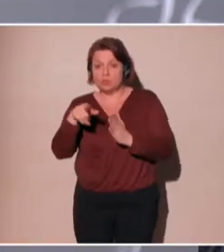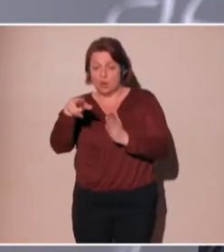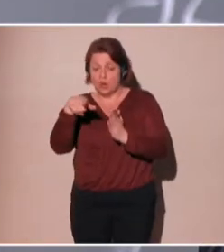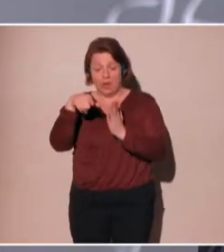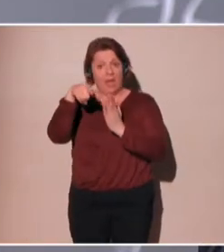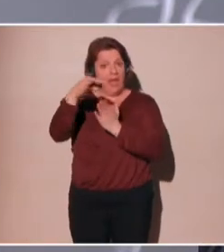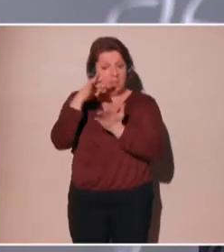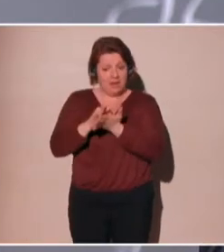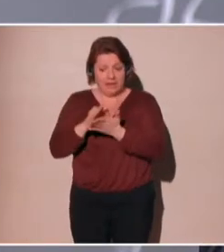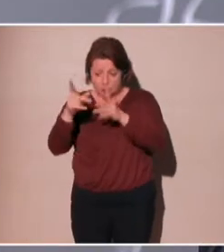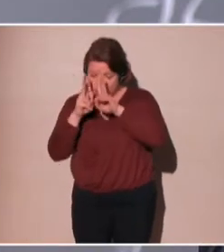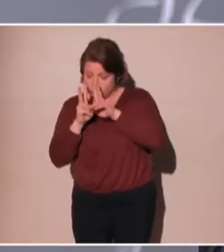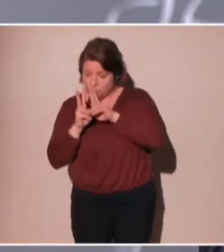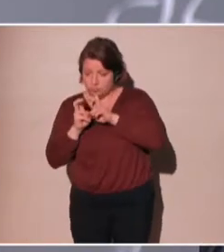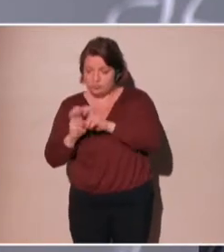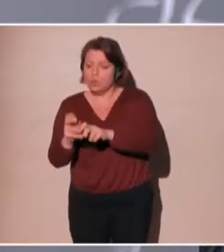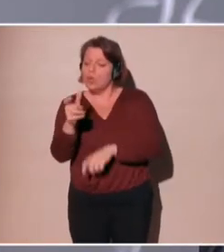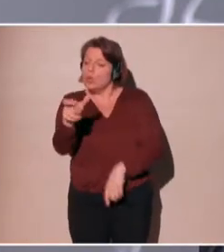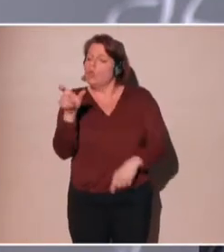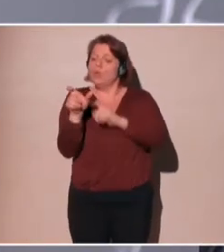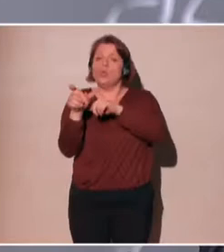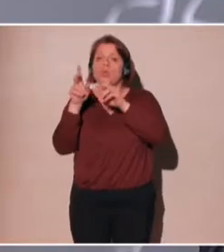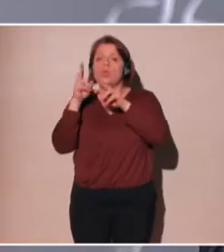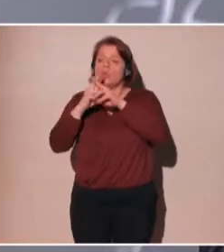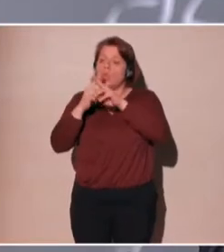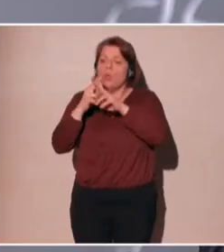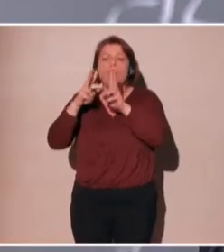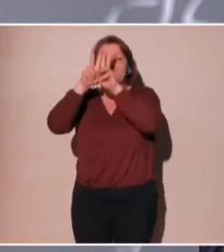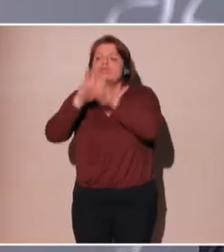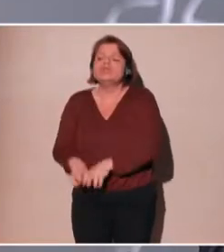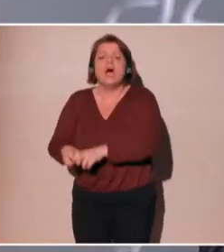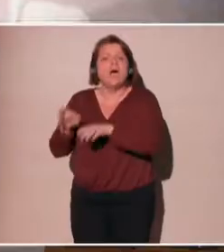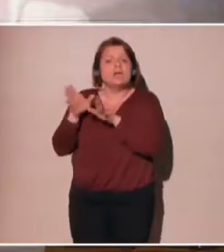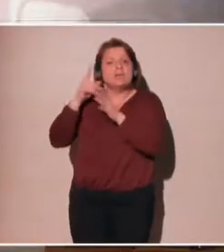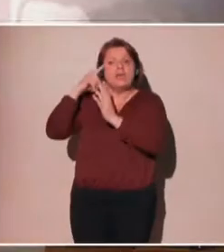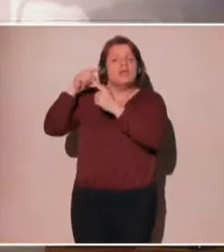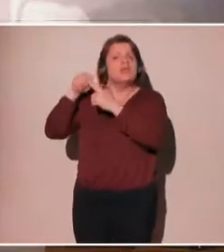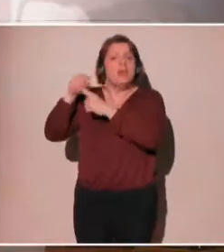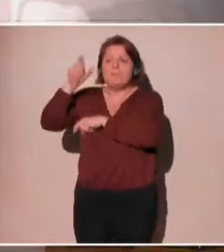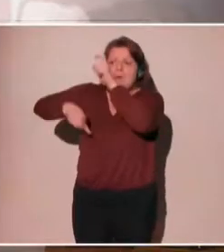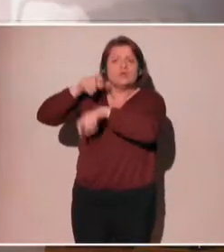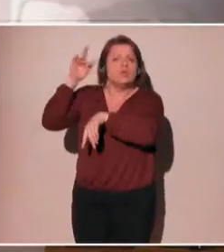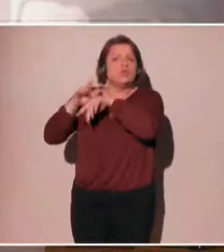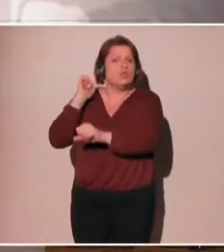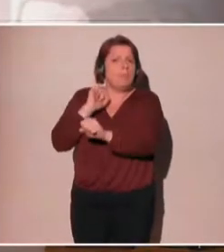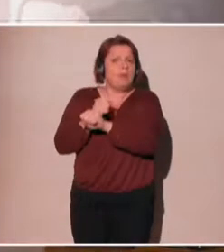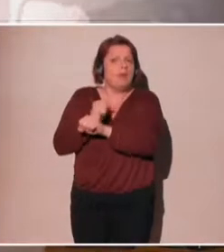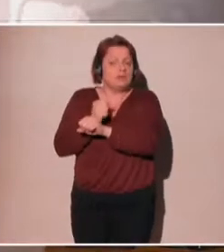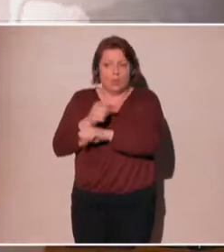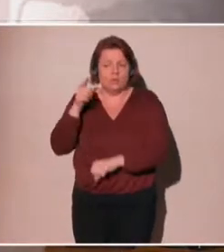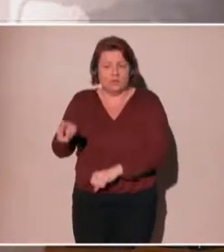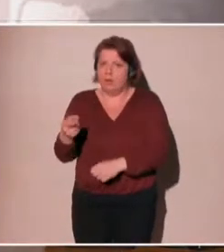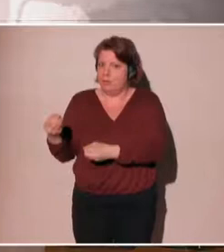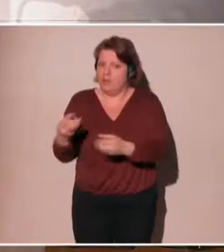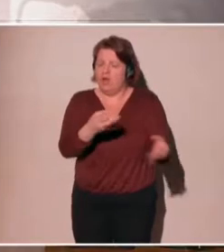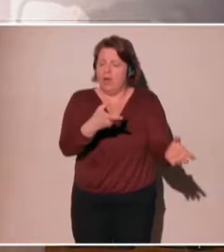just be removed from consideration early. Google no longer provides those ads, but that kind of